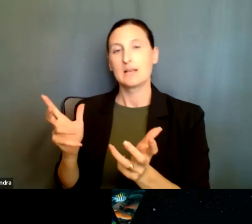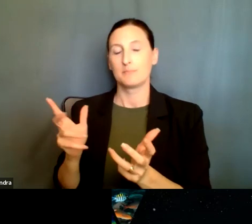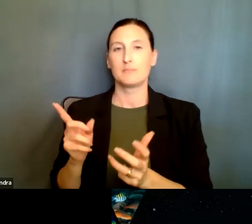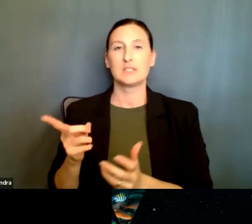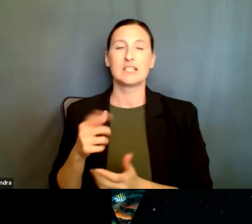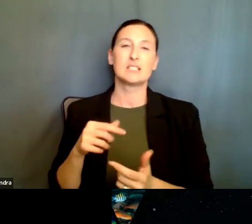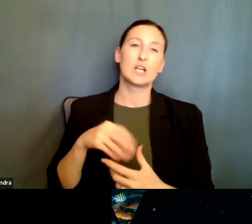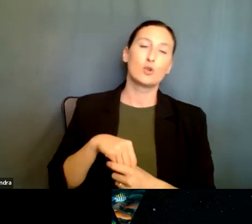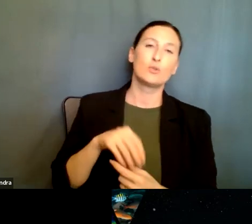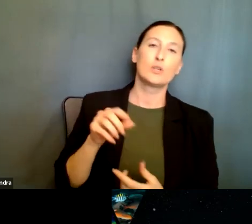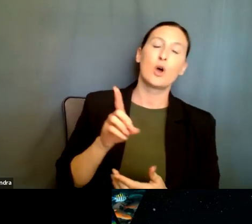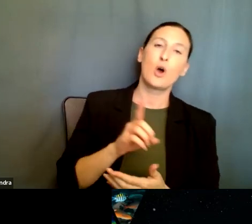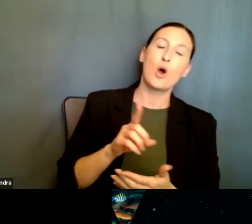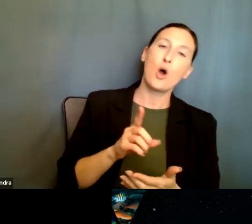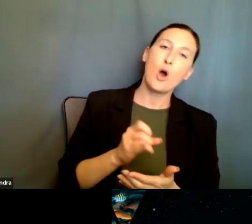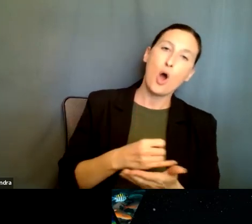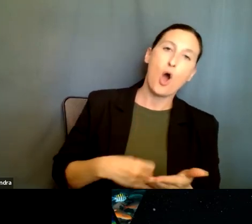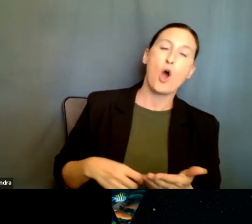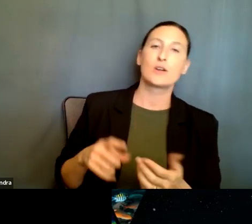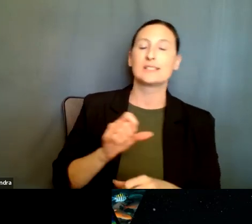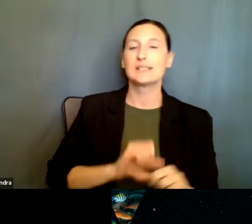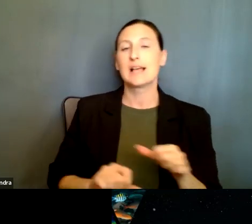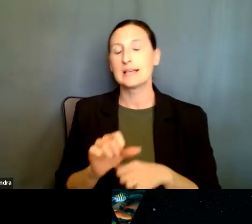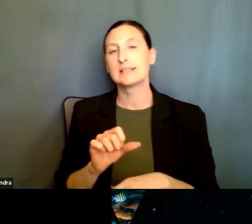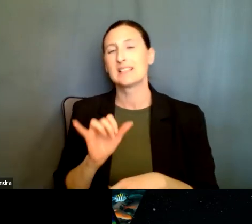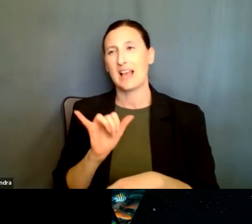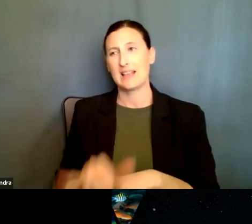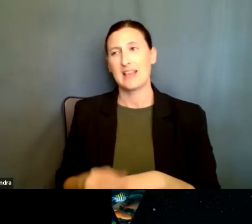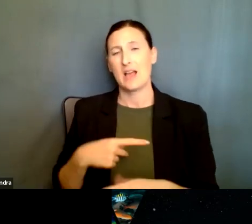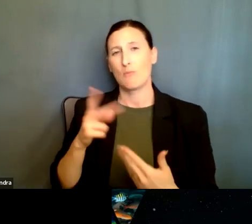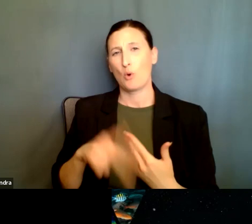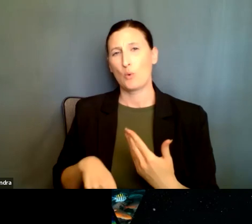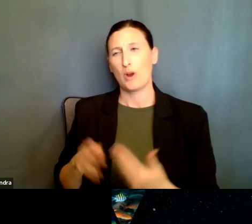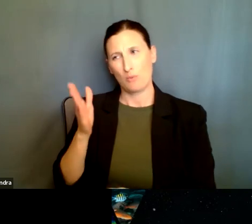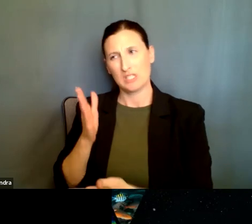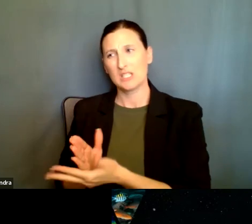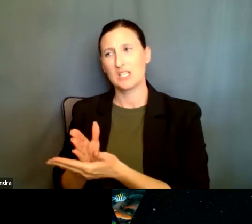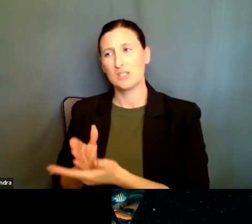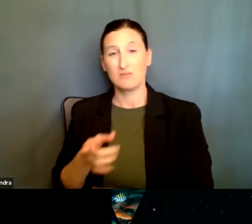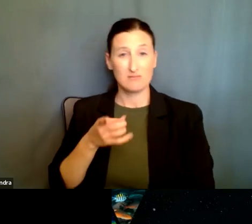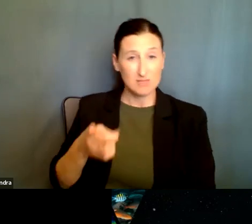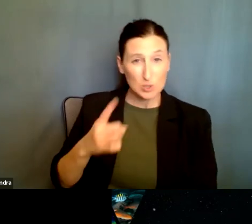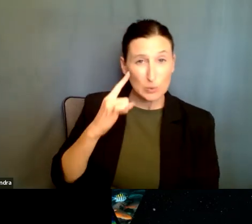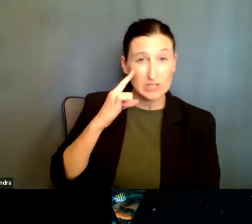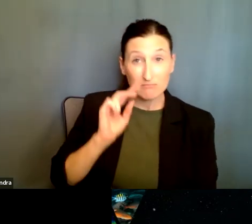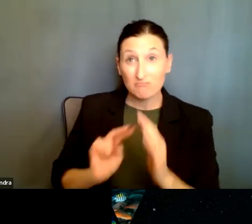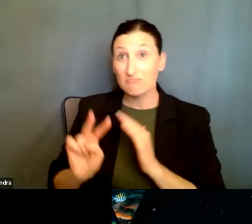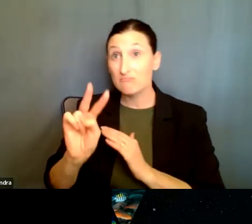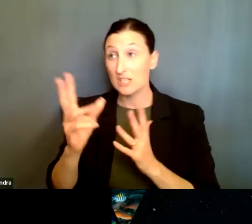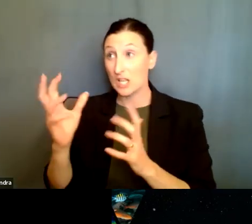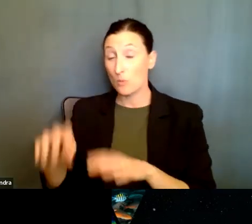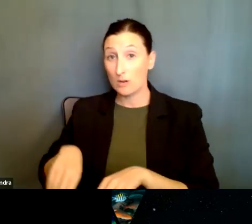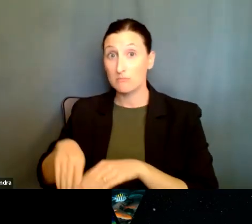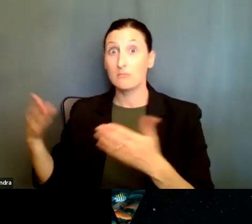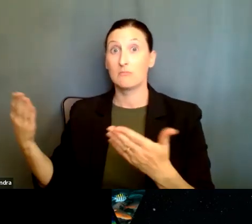sciences and that program was discontinued. Um, any plans to restate the program or any other creative interdisciplinary